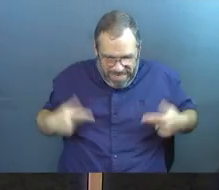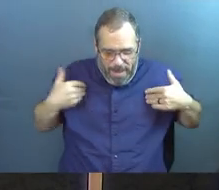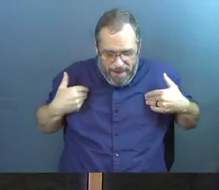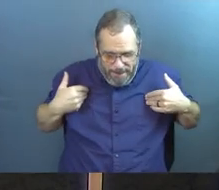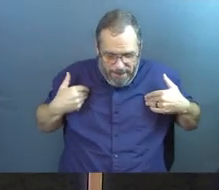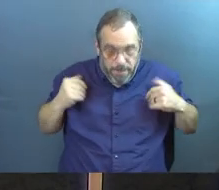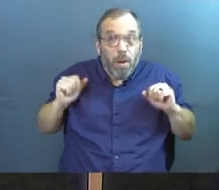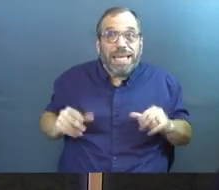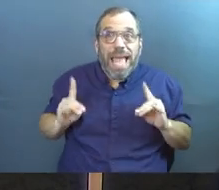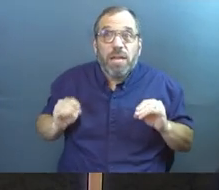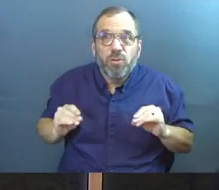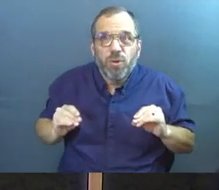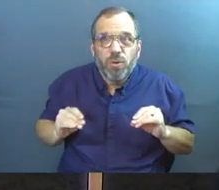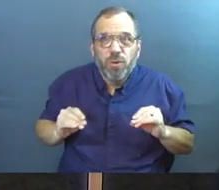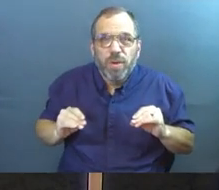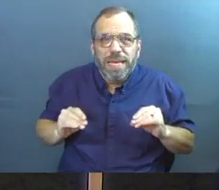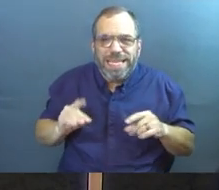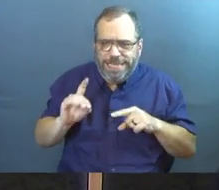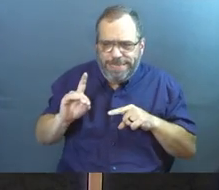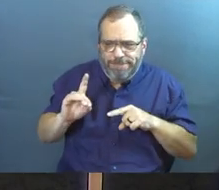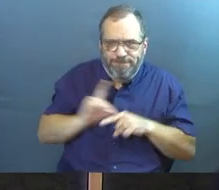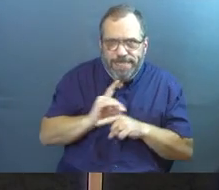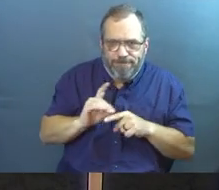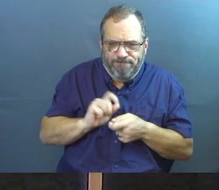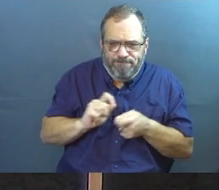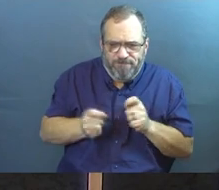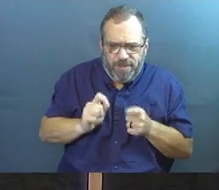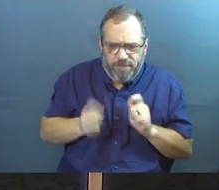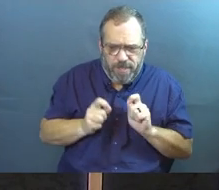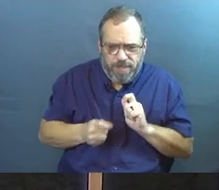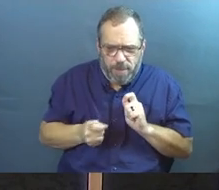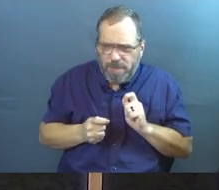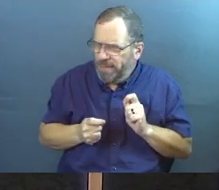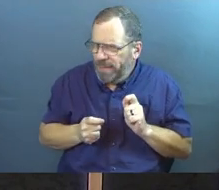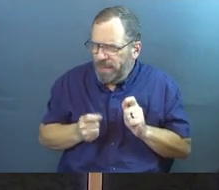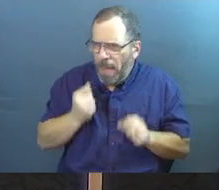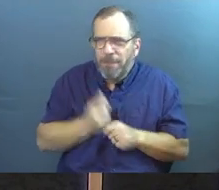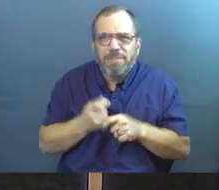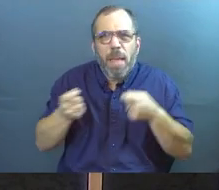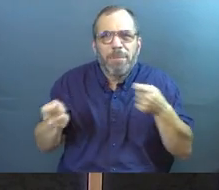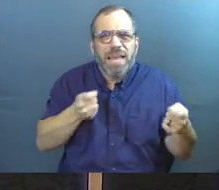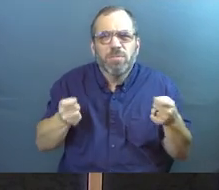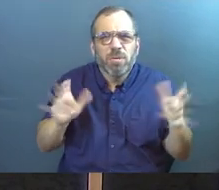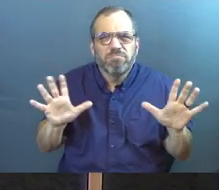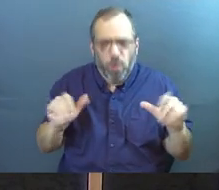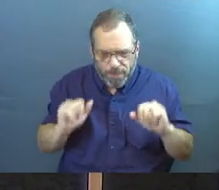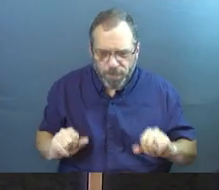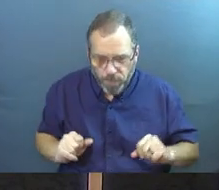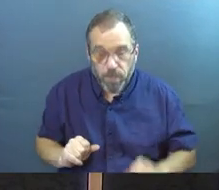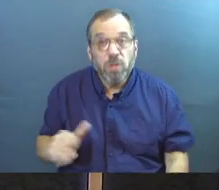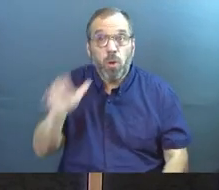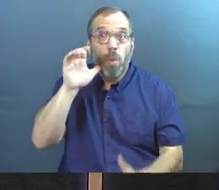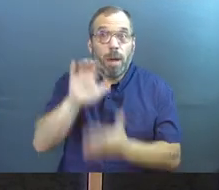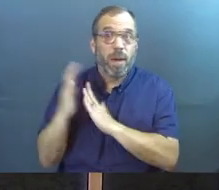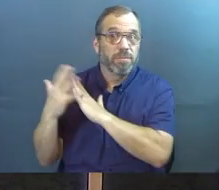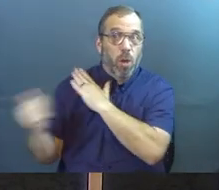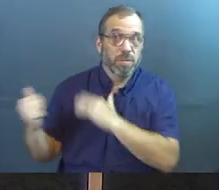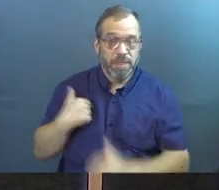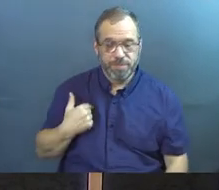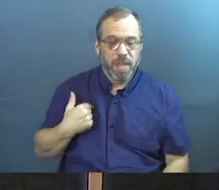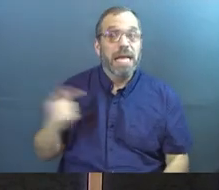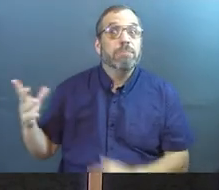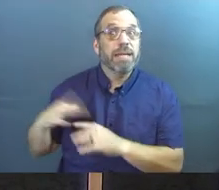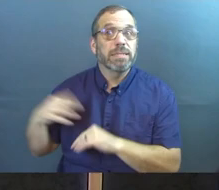but what I can do is bring disciplines into my life that make it a little bit more manageable. And so when she calls me,